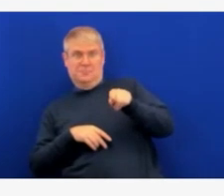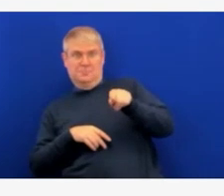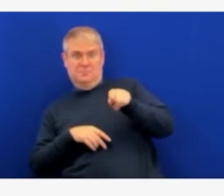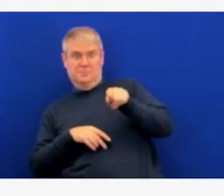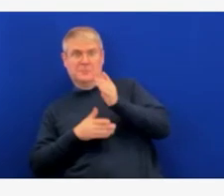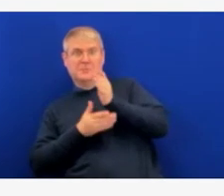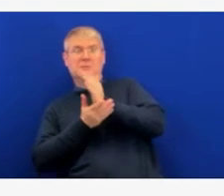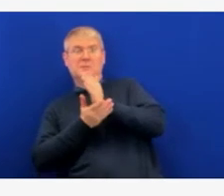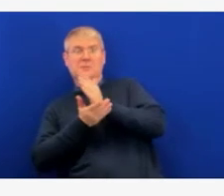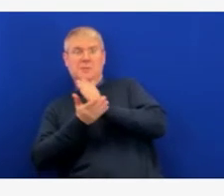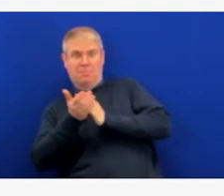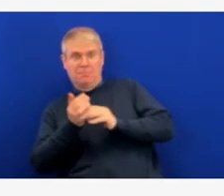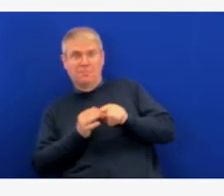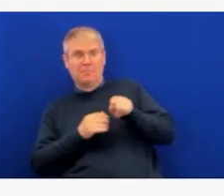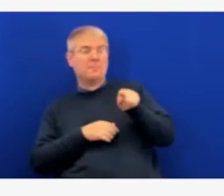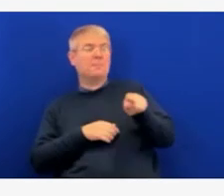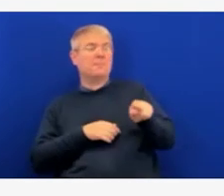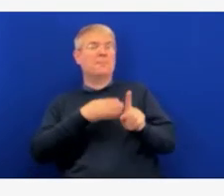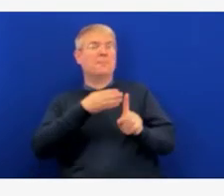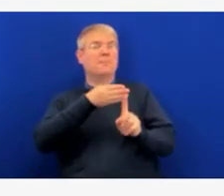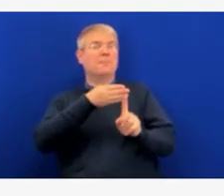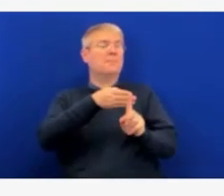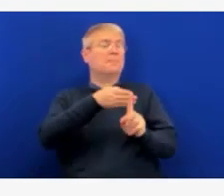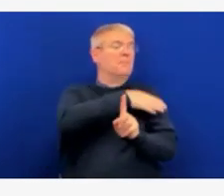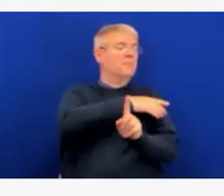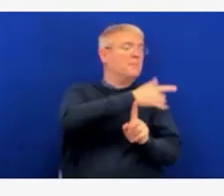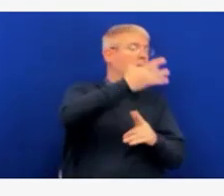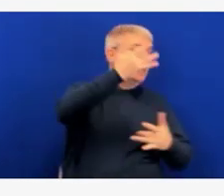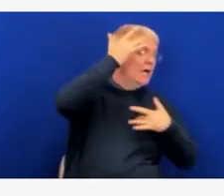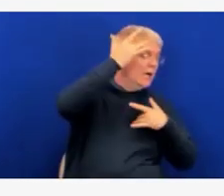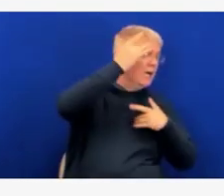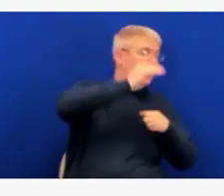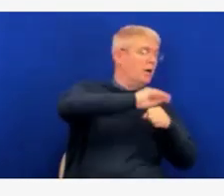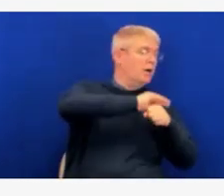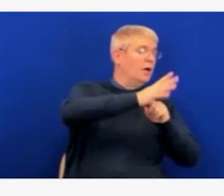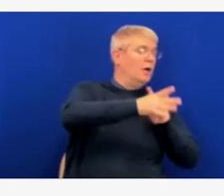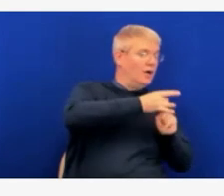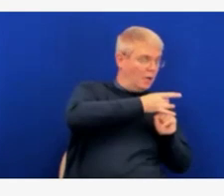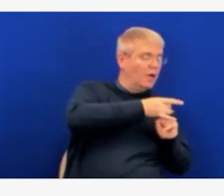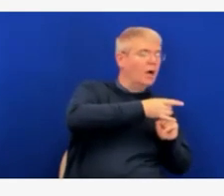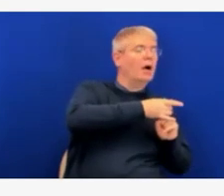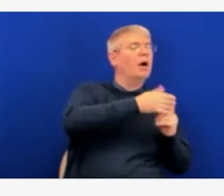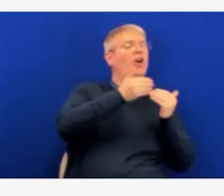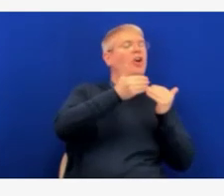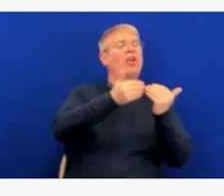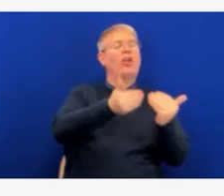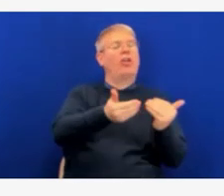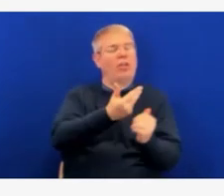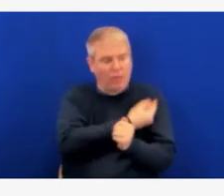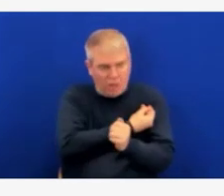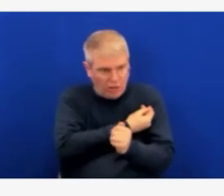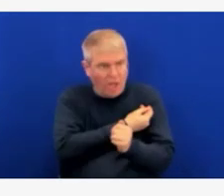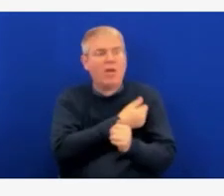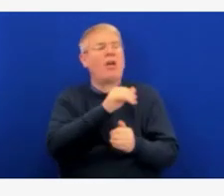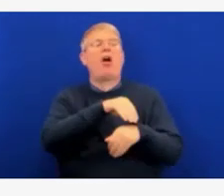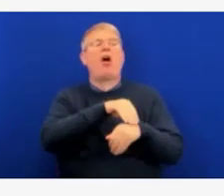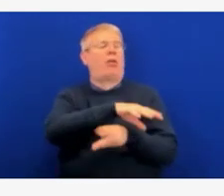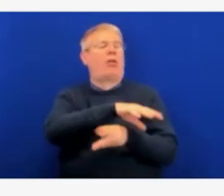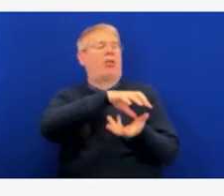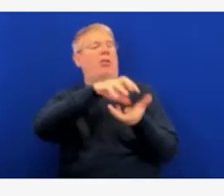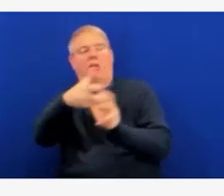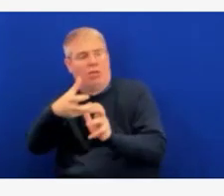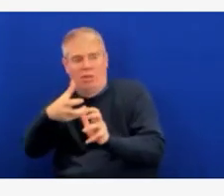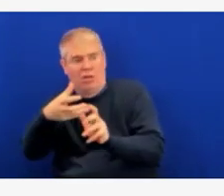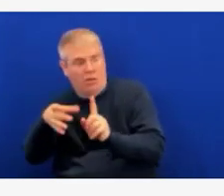be dangerous for them to take the vaccine. So, do we have an idea of what those rates are or any